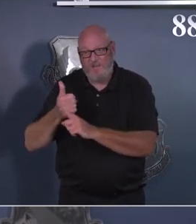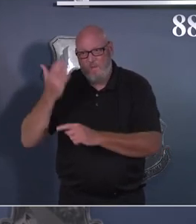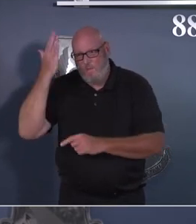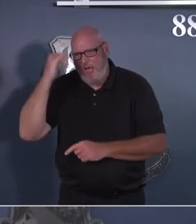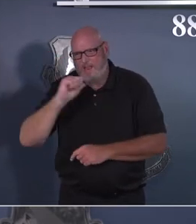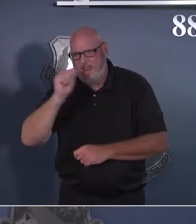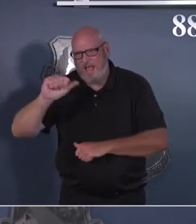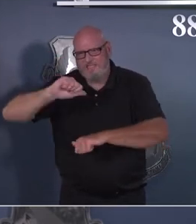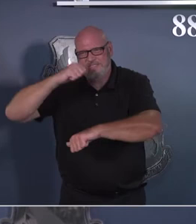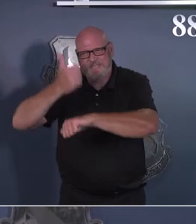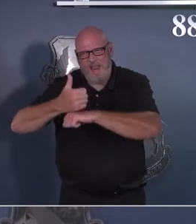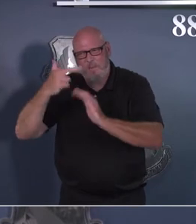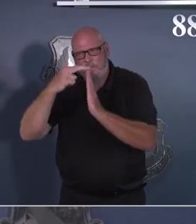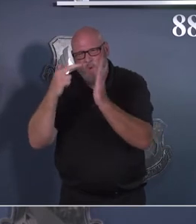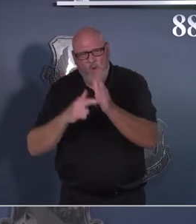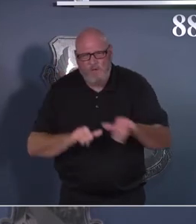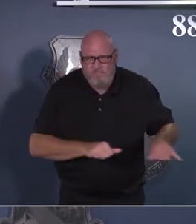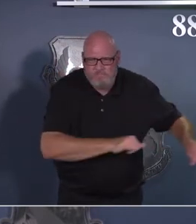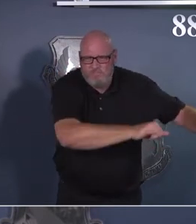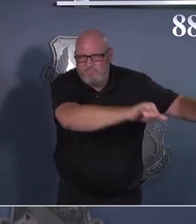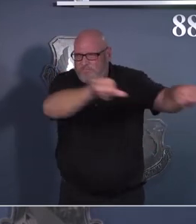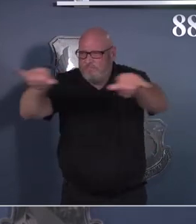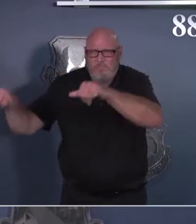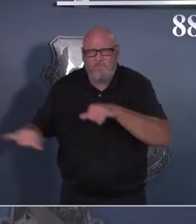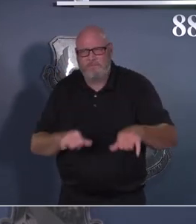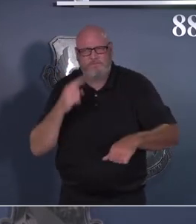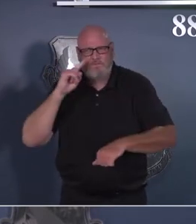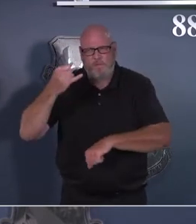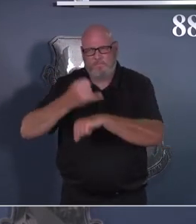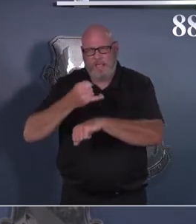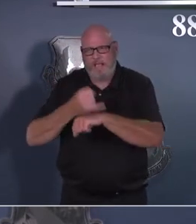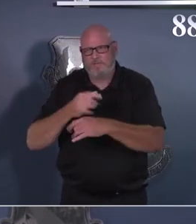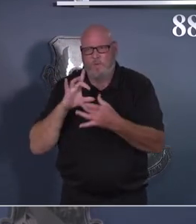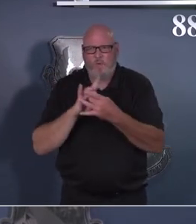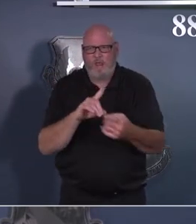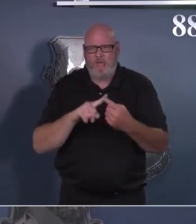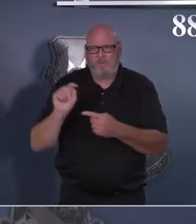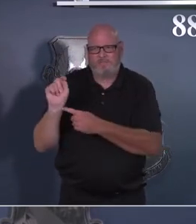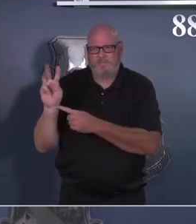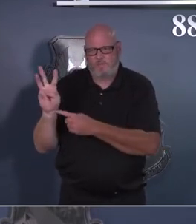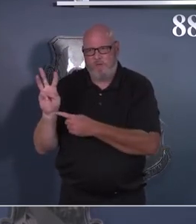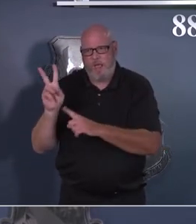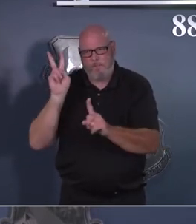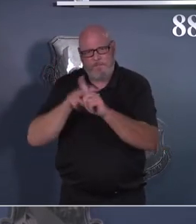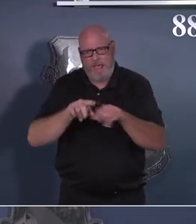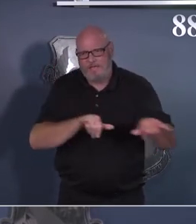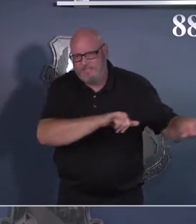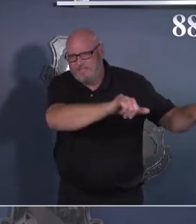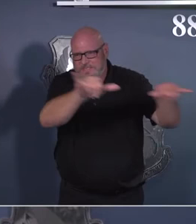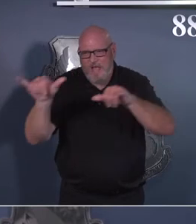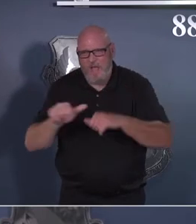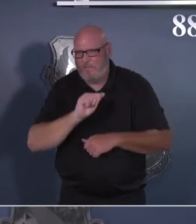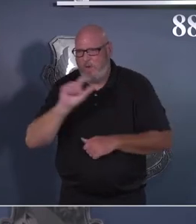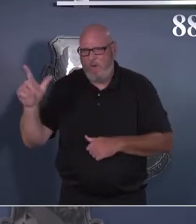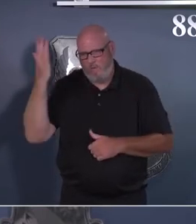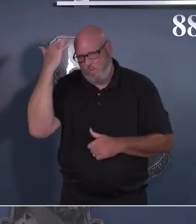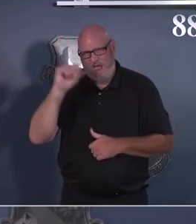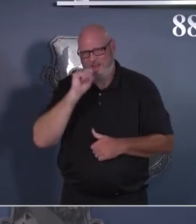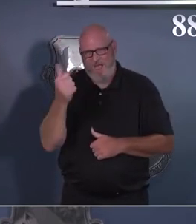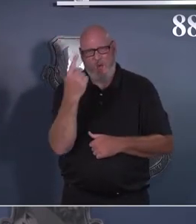standard telework policy? And I think that's a really great question that I want to address this afternoon as well.